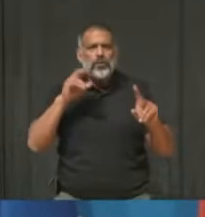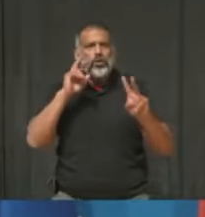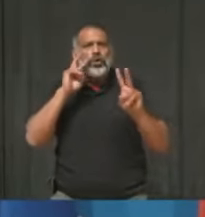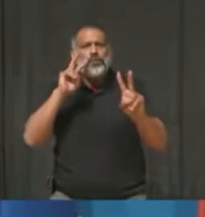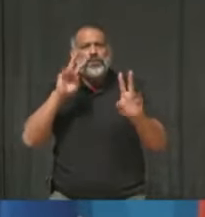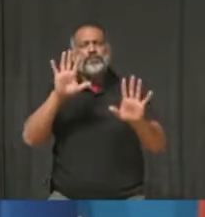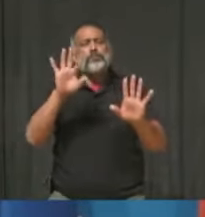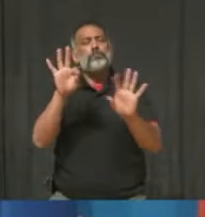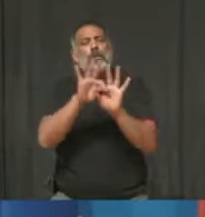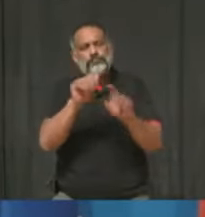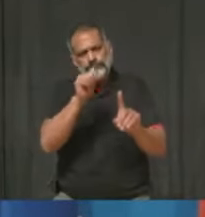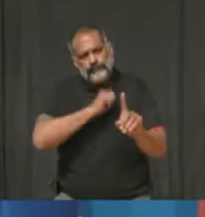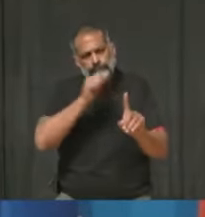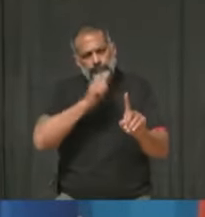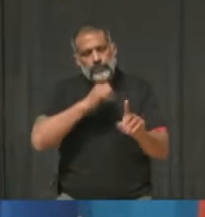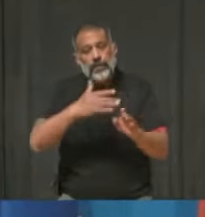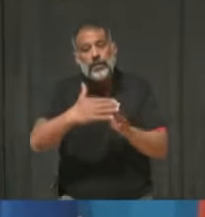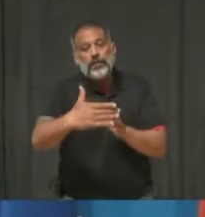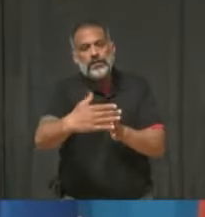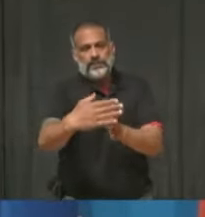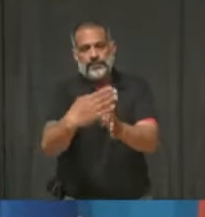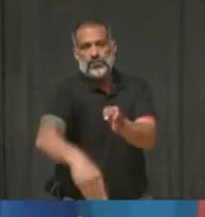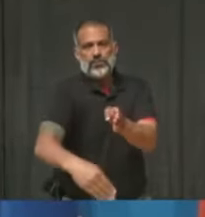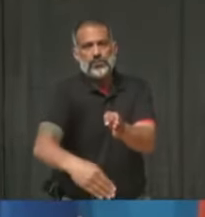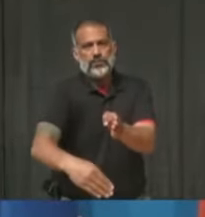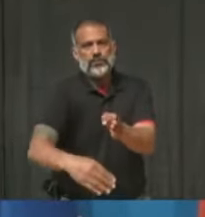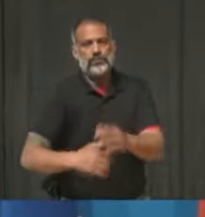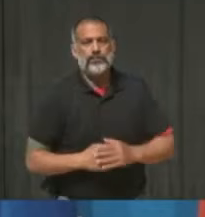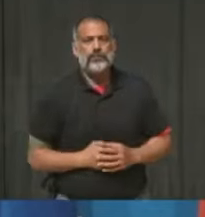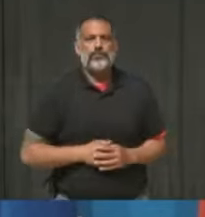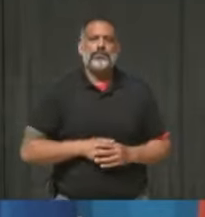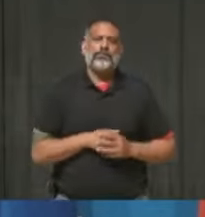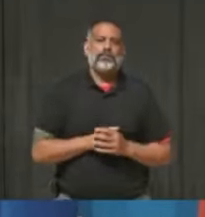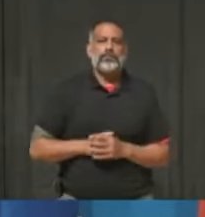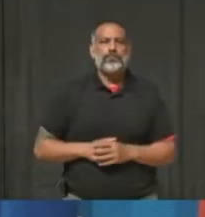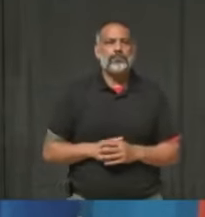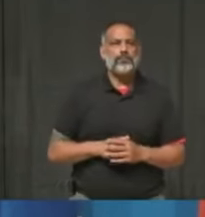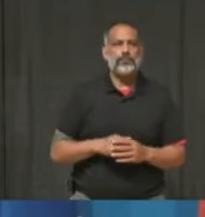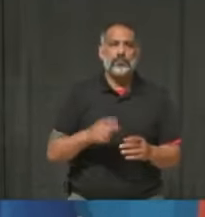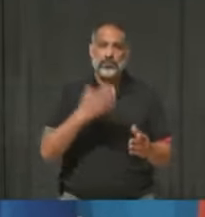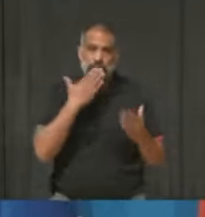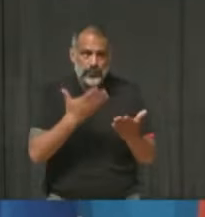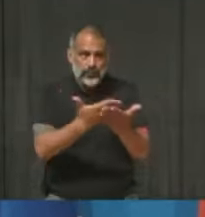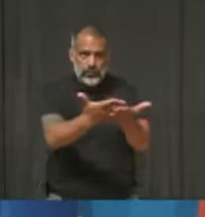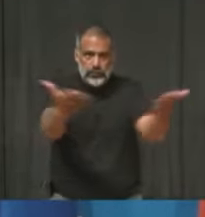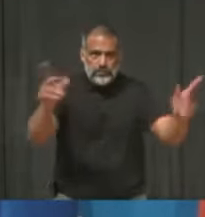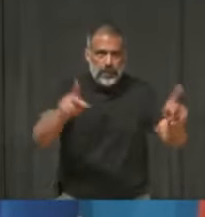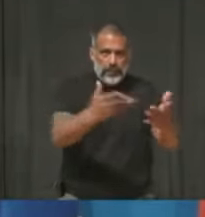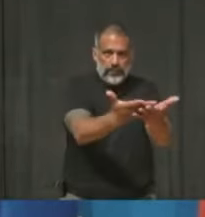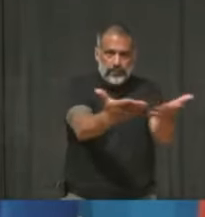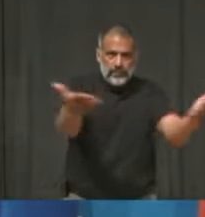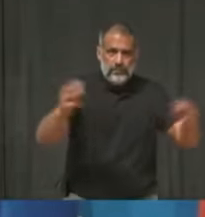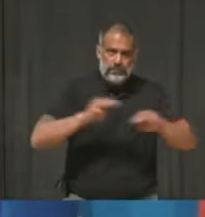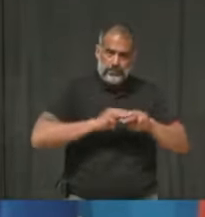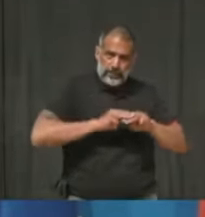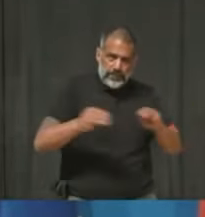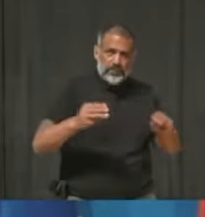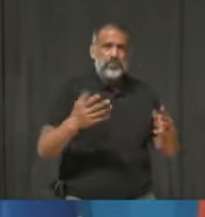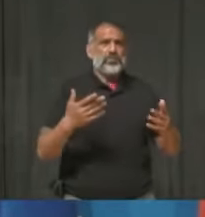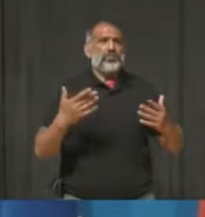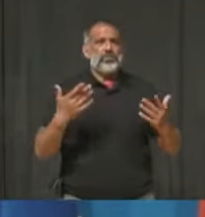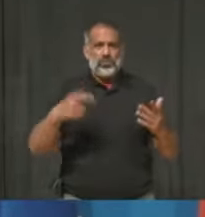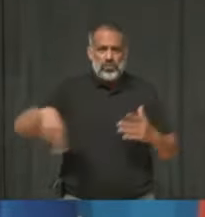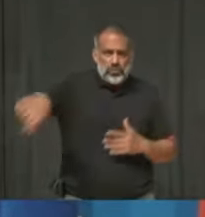finally paying off. I really can't thank Mississaugans enough for continuing to make huge